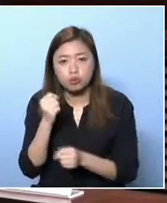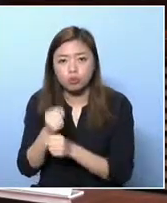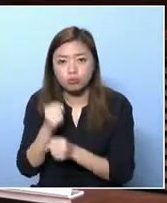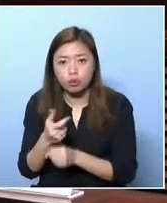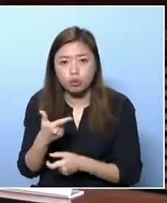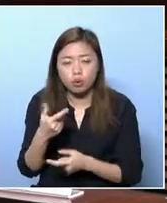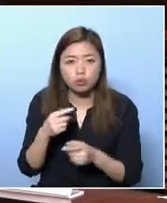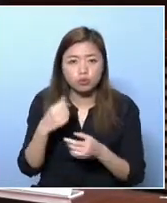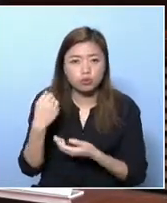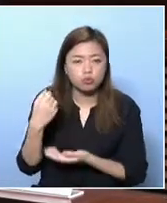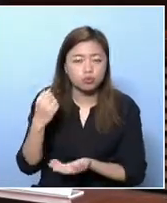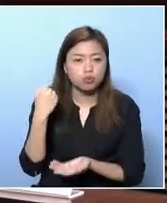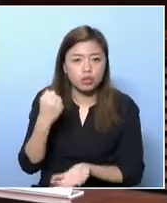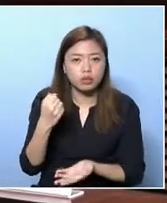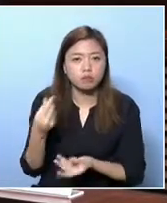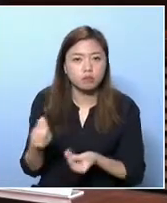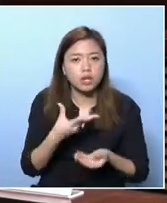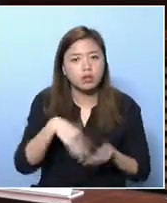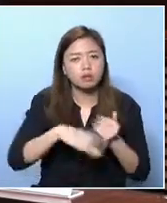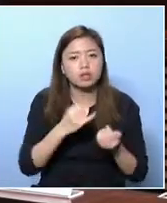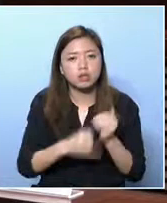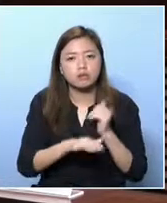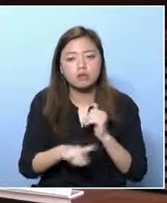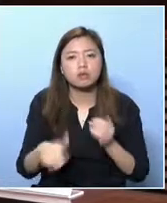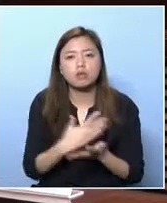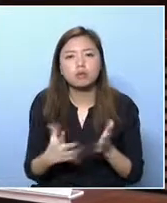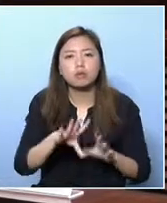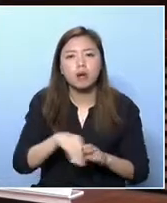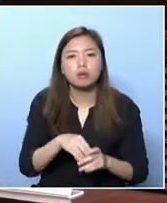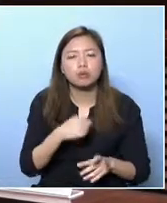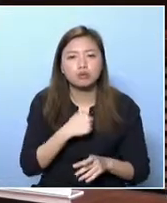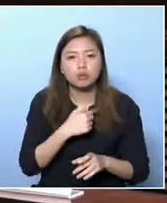And the CSSA allowance will not be stopped.